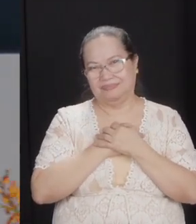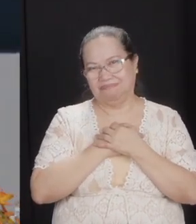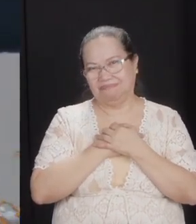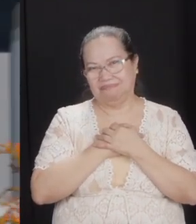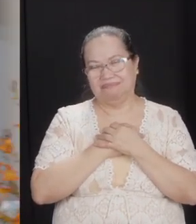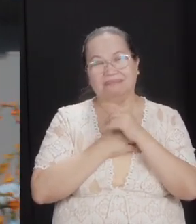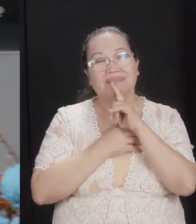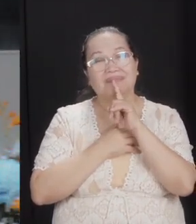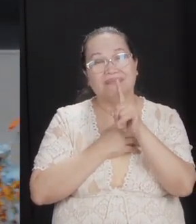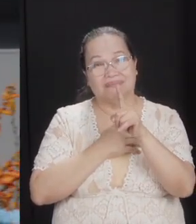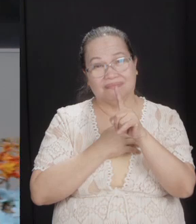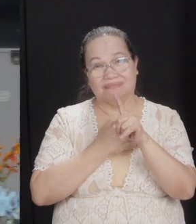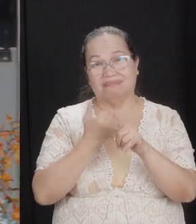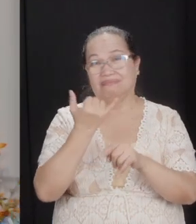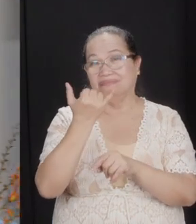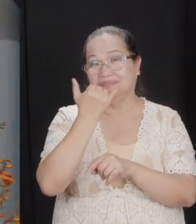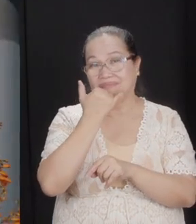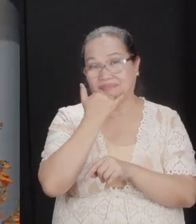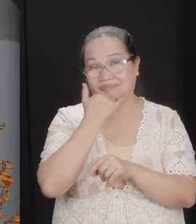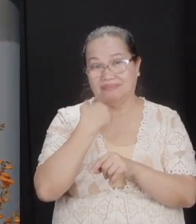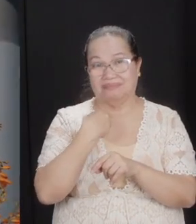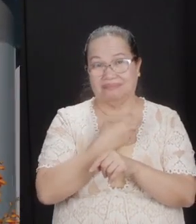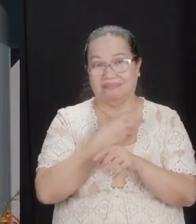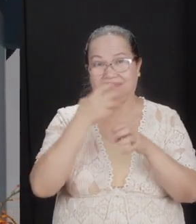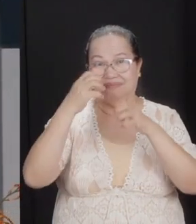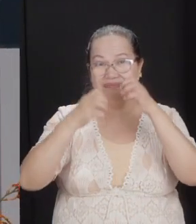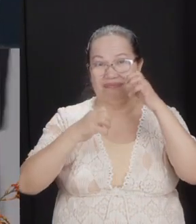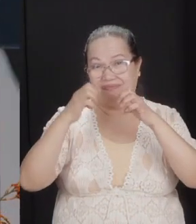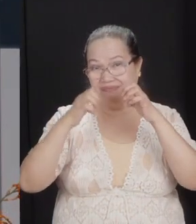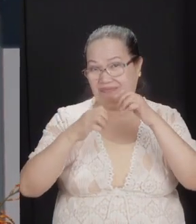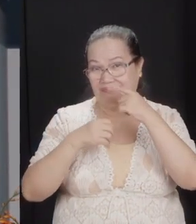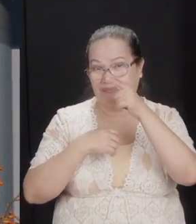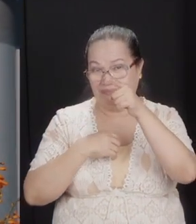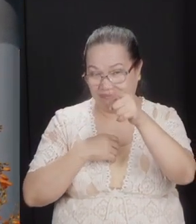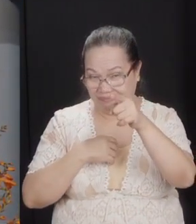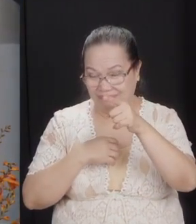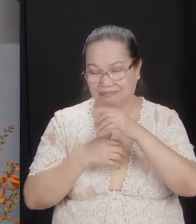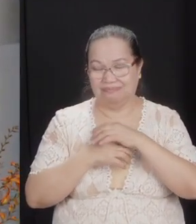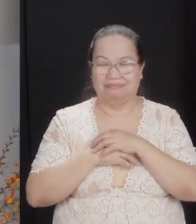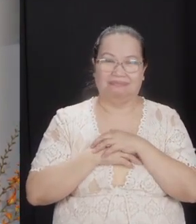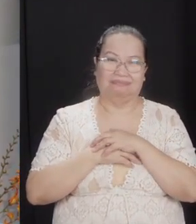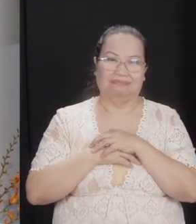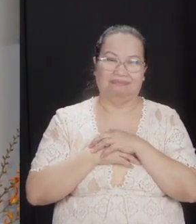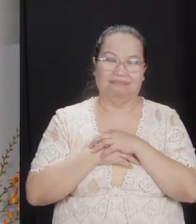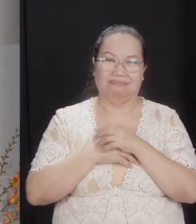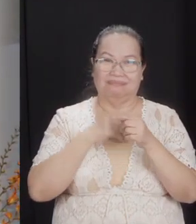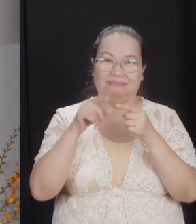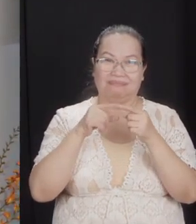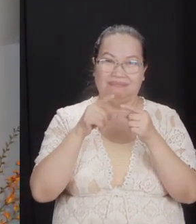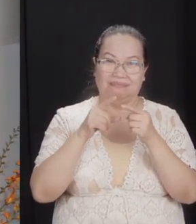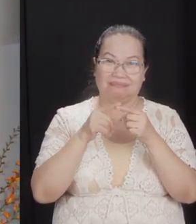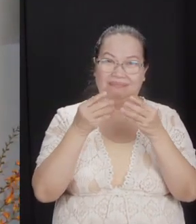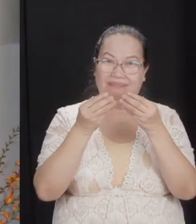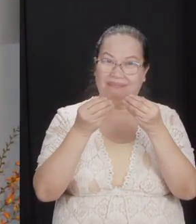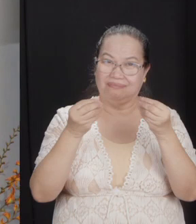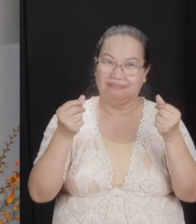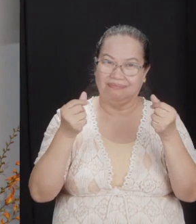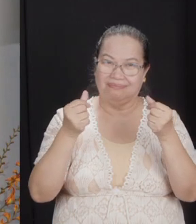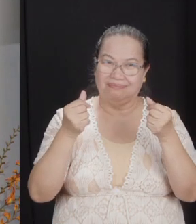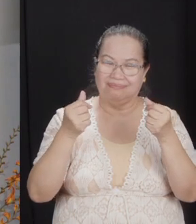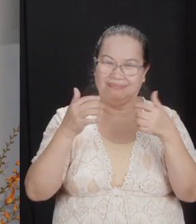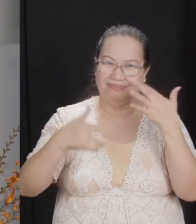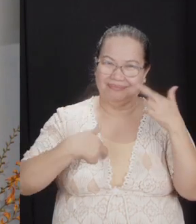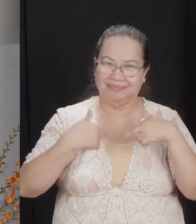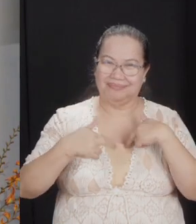actually totally wrong in the way we evaluated you. And number five, when the issue is settled, rejoice in harmony